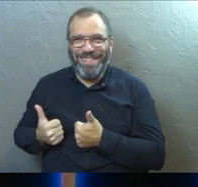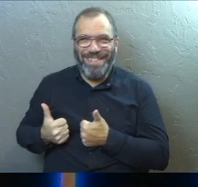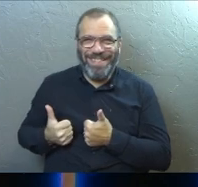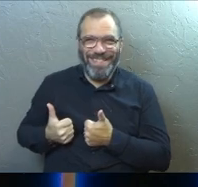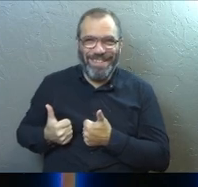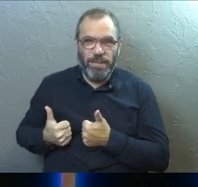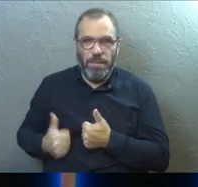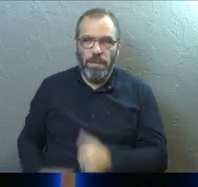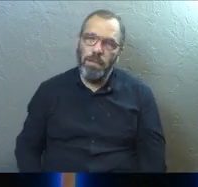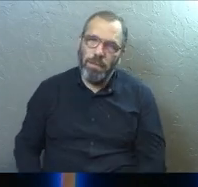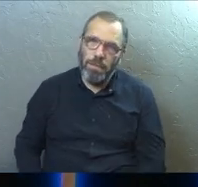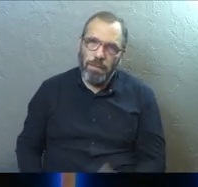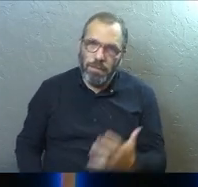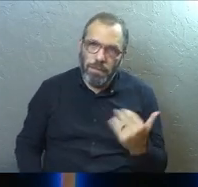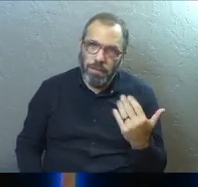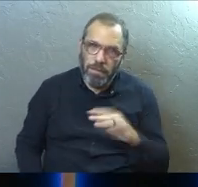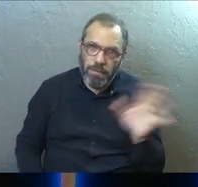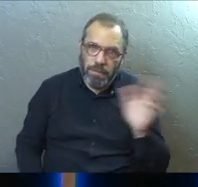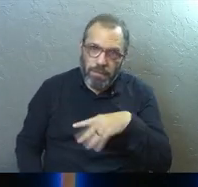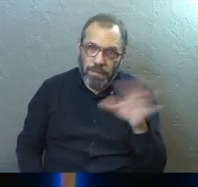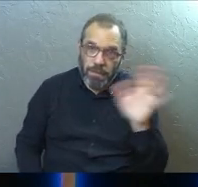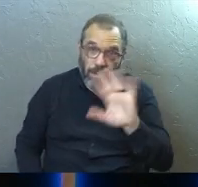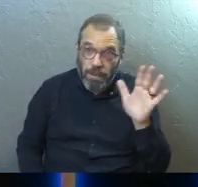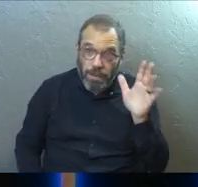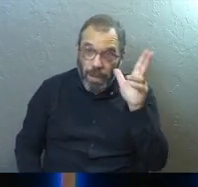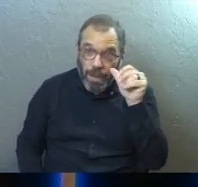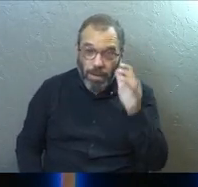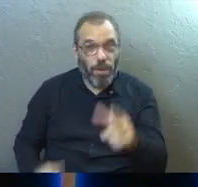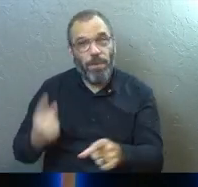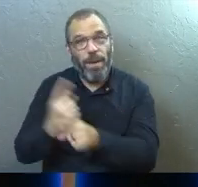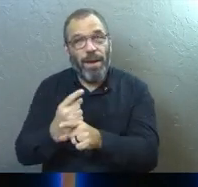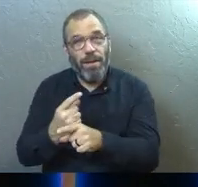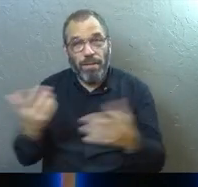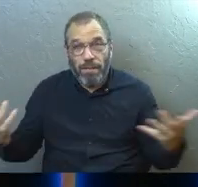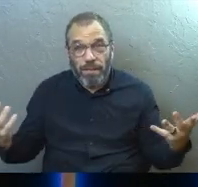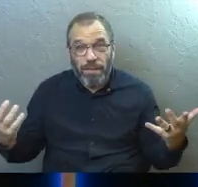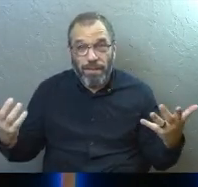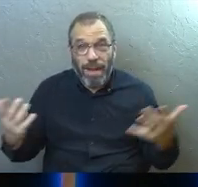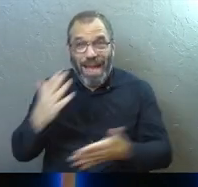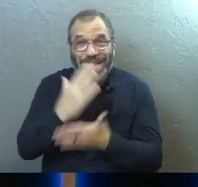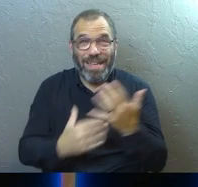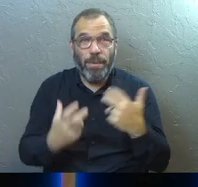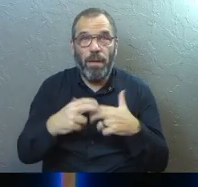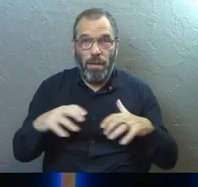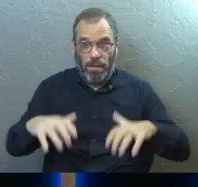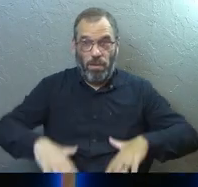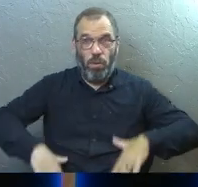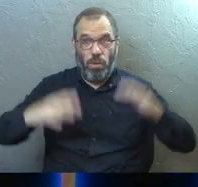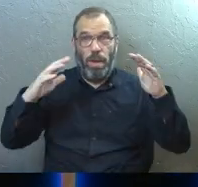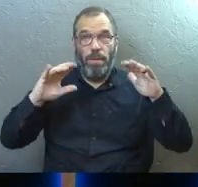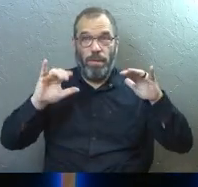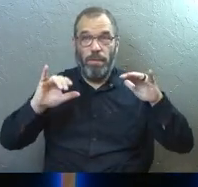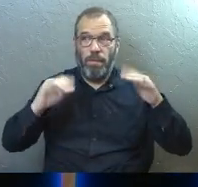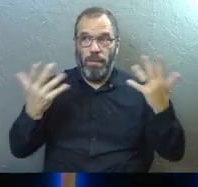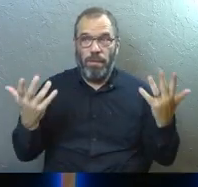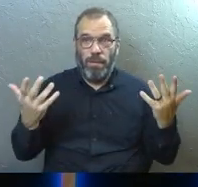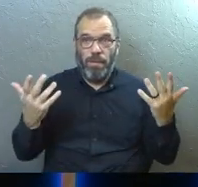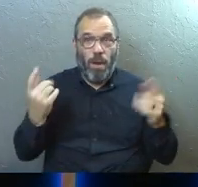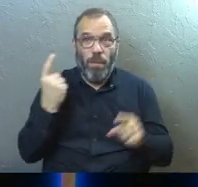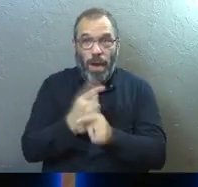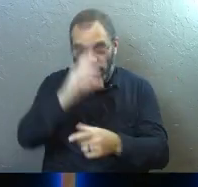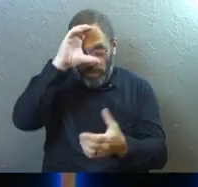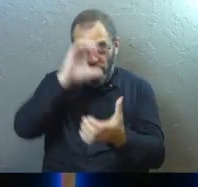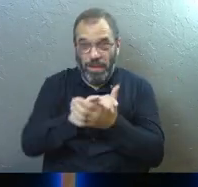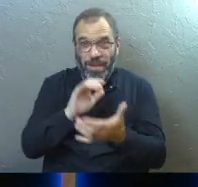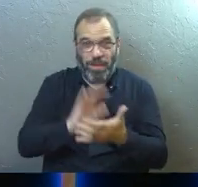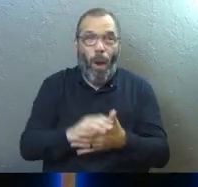It's even more quiet. Yep, I know. I know. And some of you were raised that way and